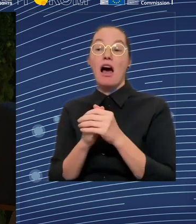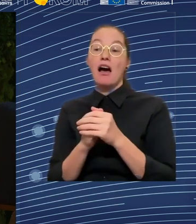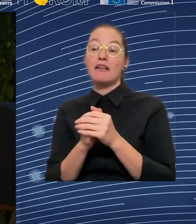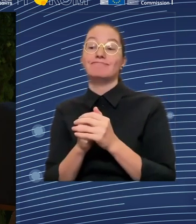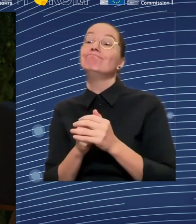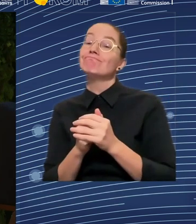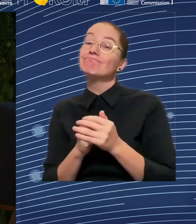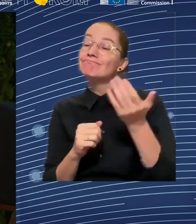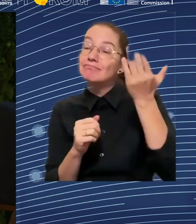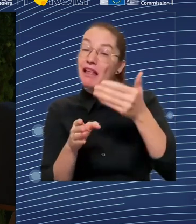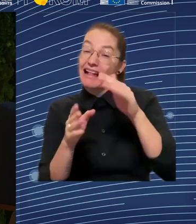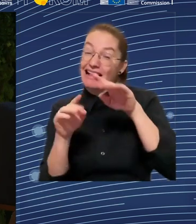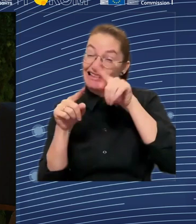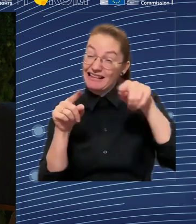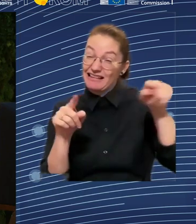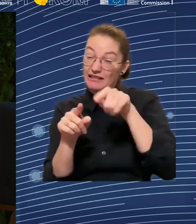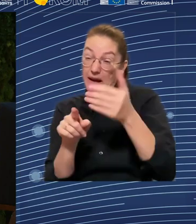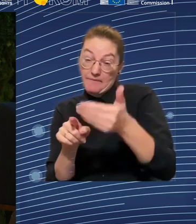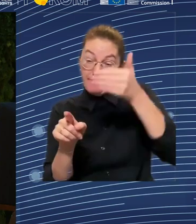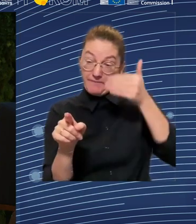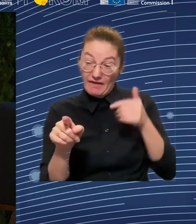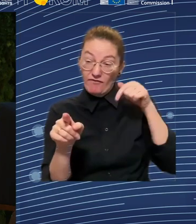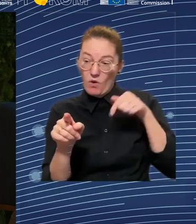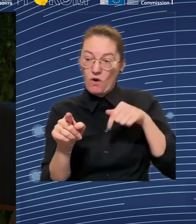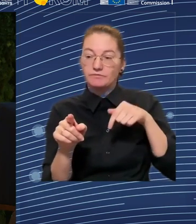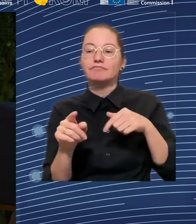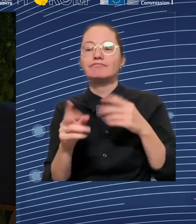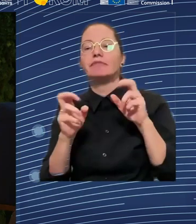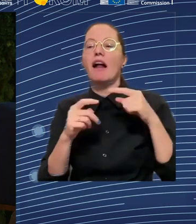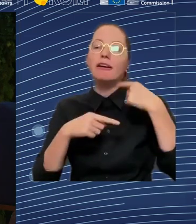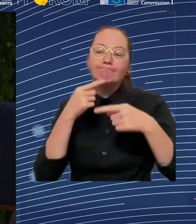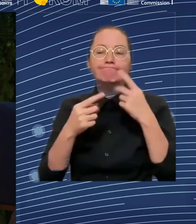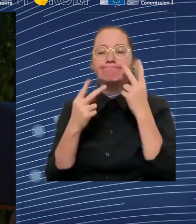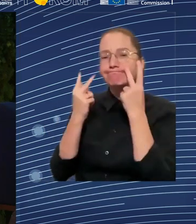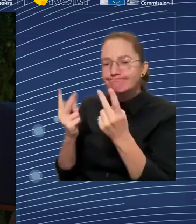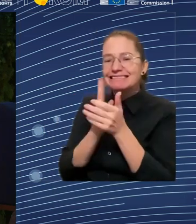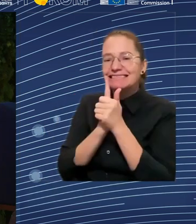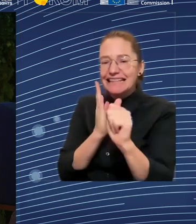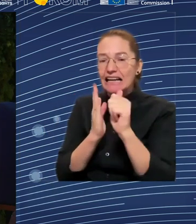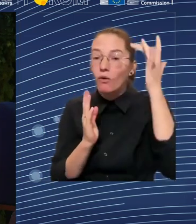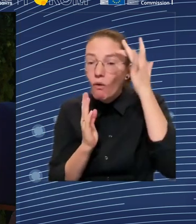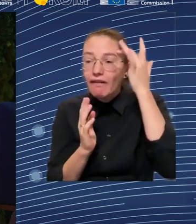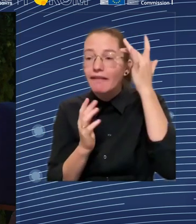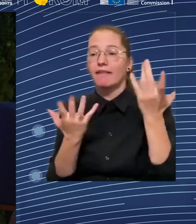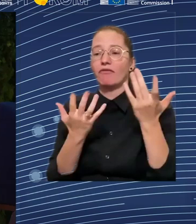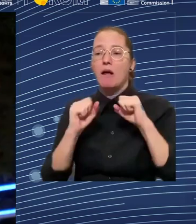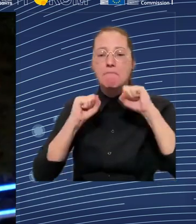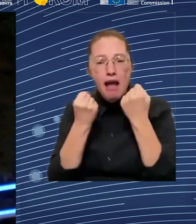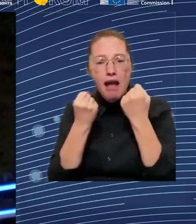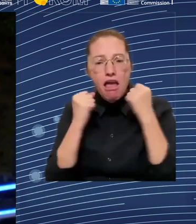those jobs, those professions to actually incorporate and adopt AI and manage AI.